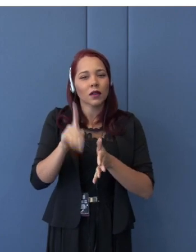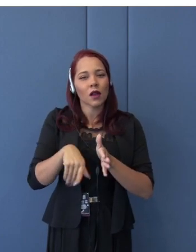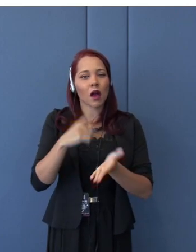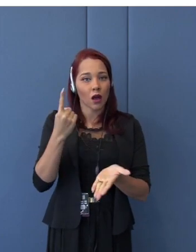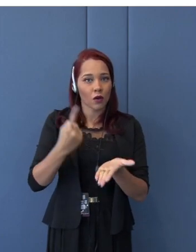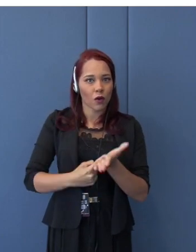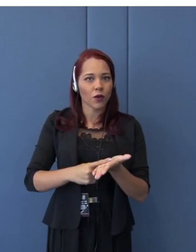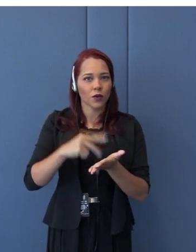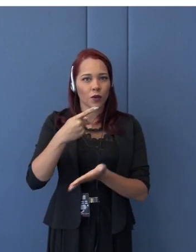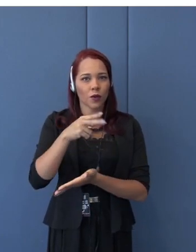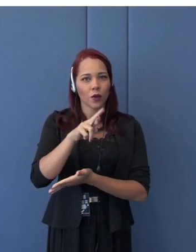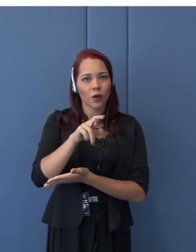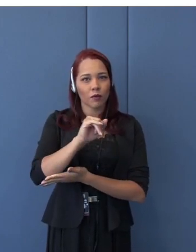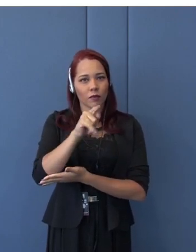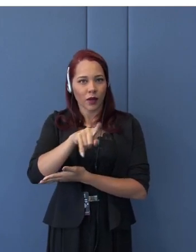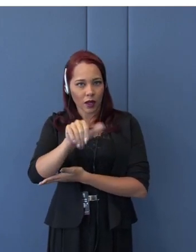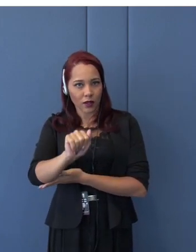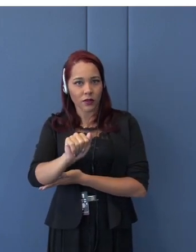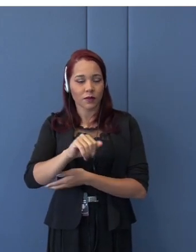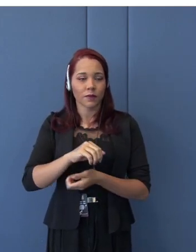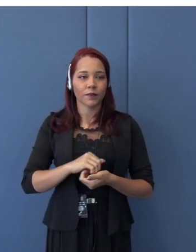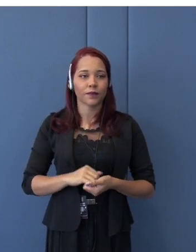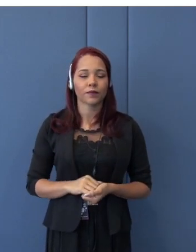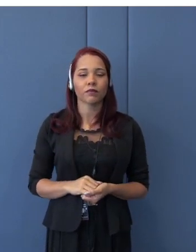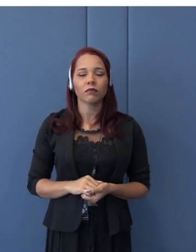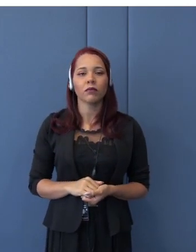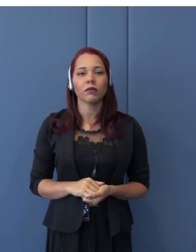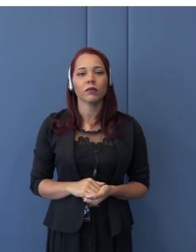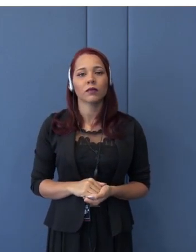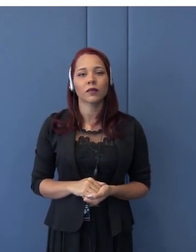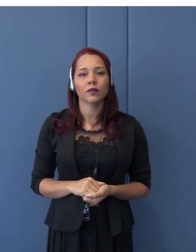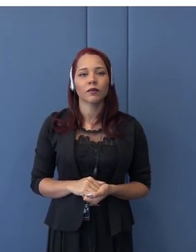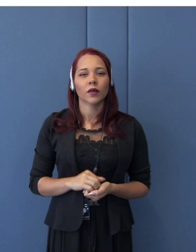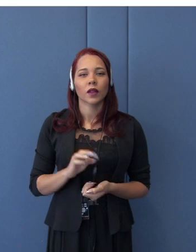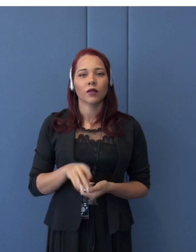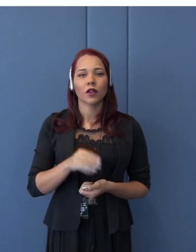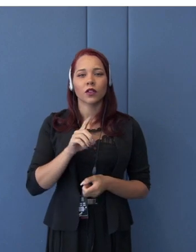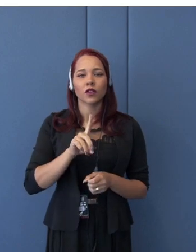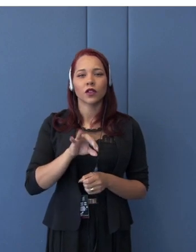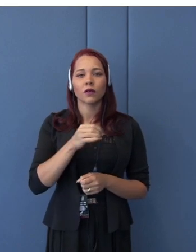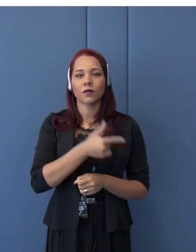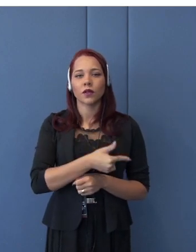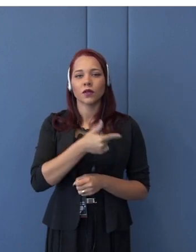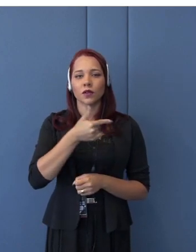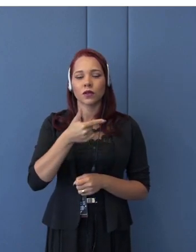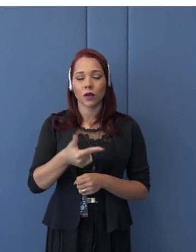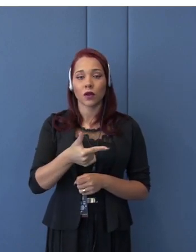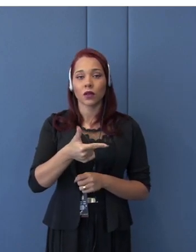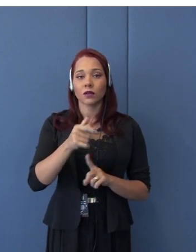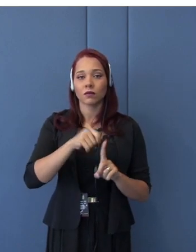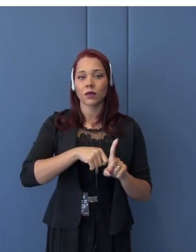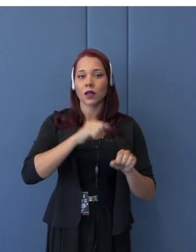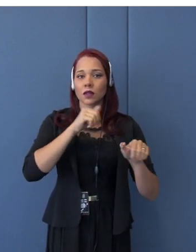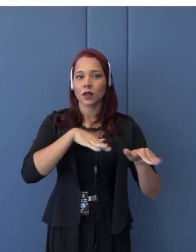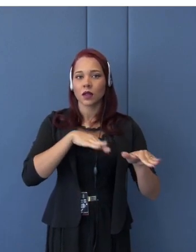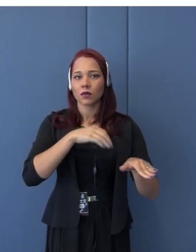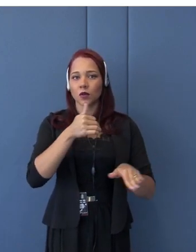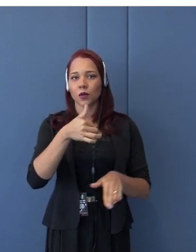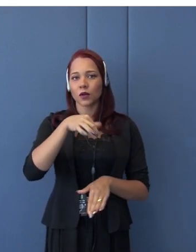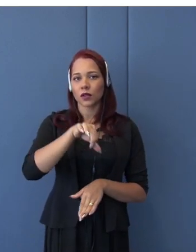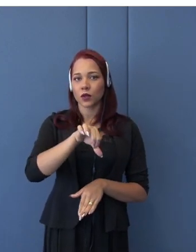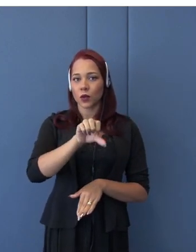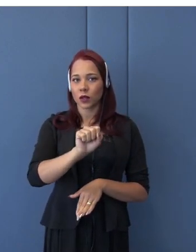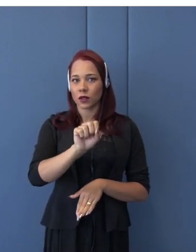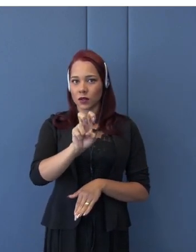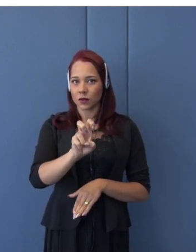on 22nd September, 1985. And the primary task of that Plaza Accord